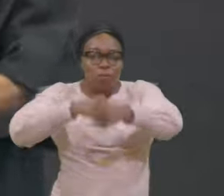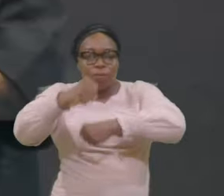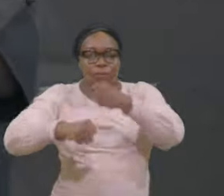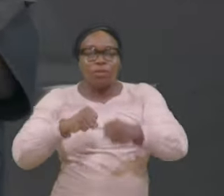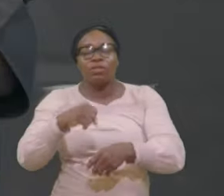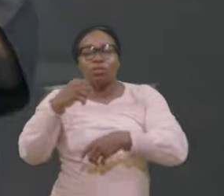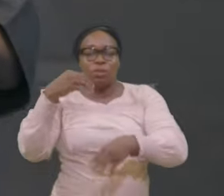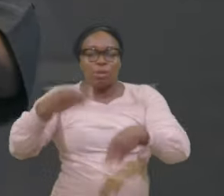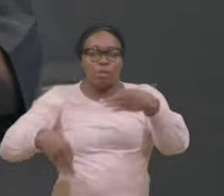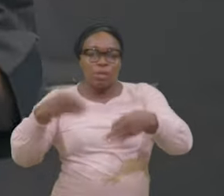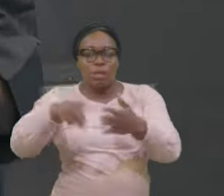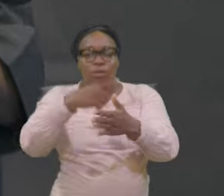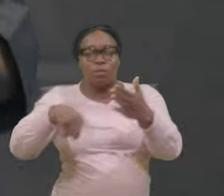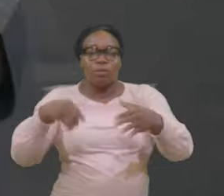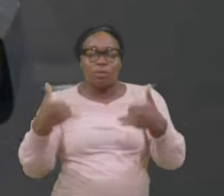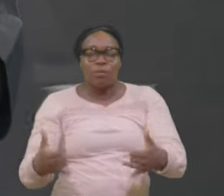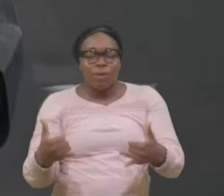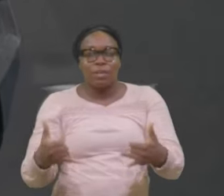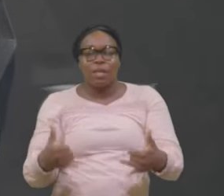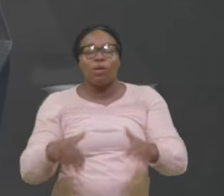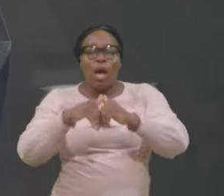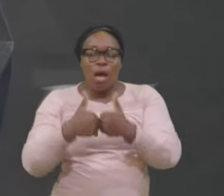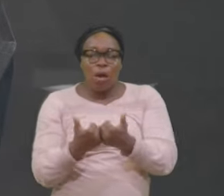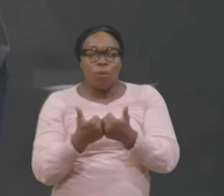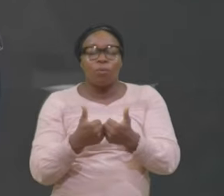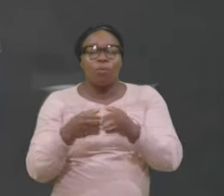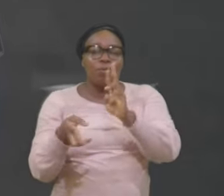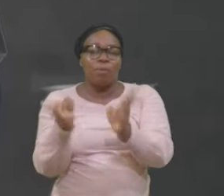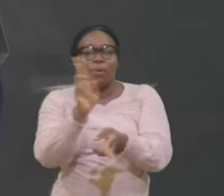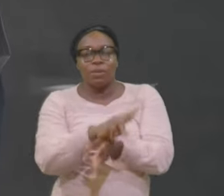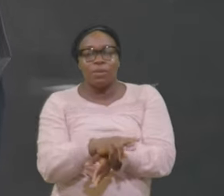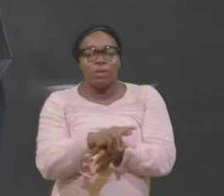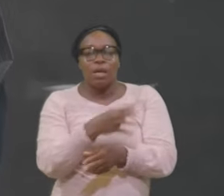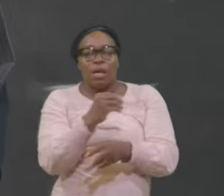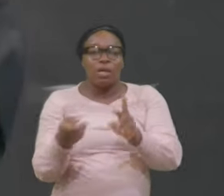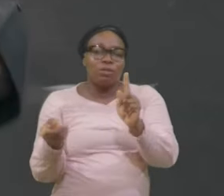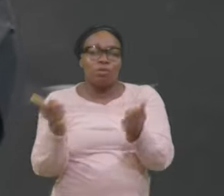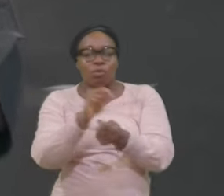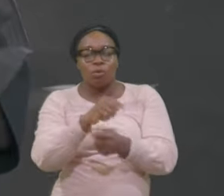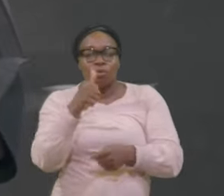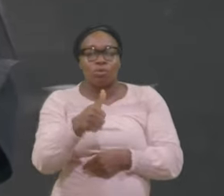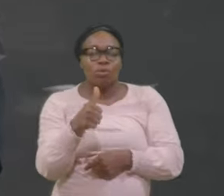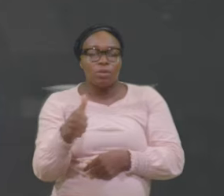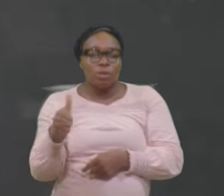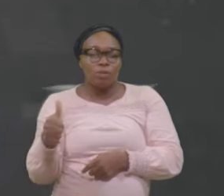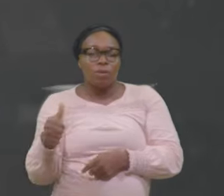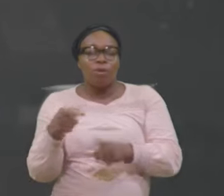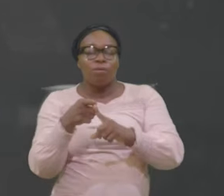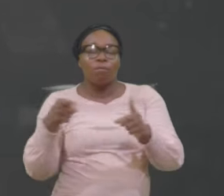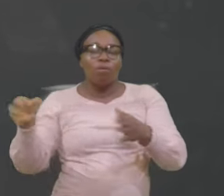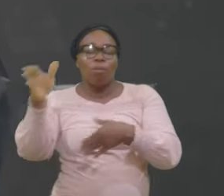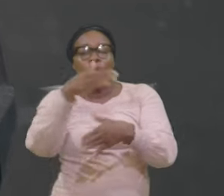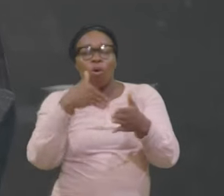Right Here Now How Repent And Turn Your Sales From All Your